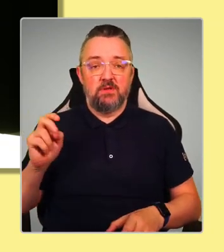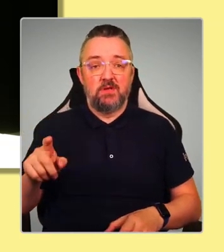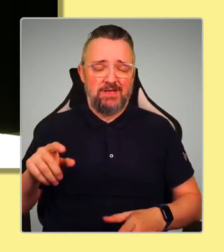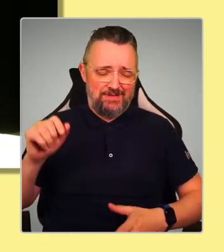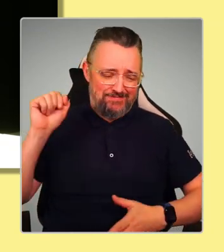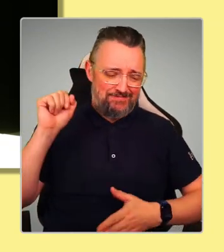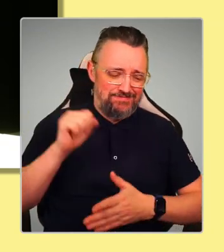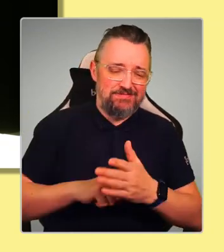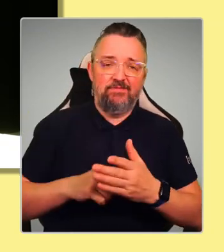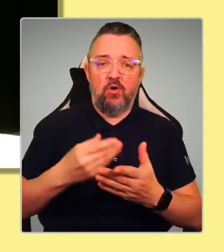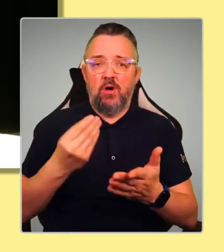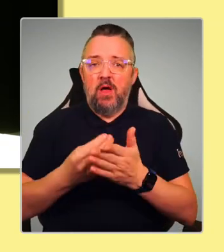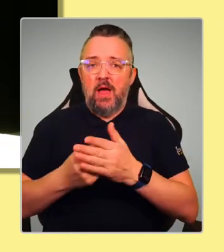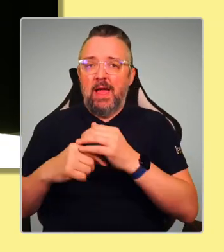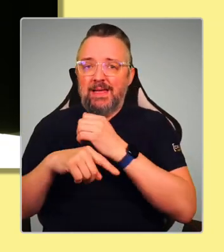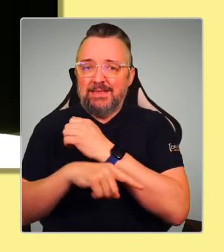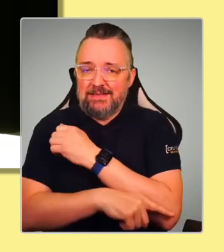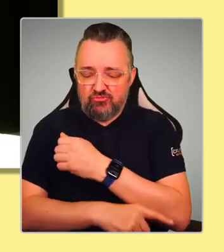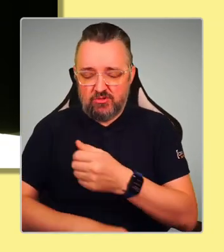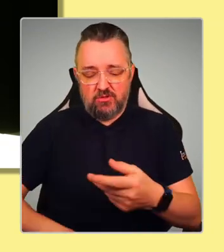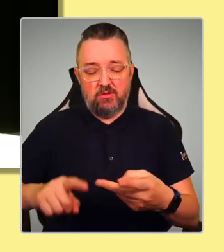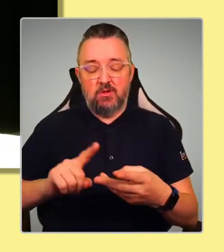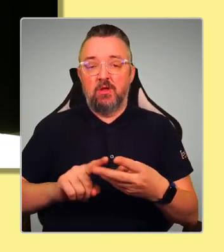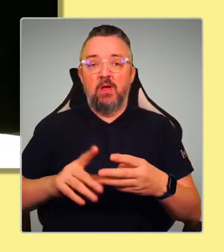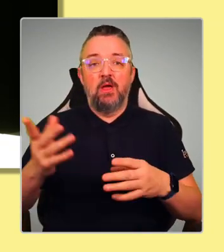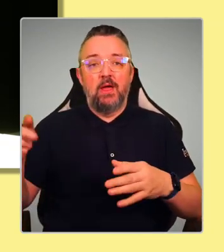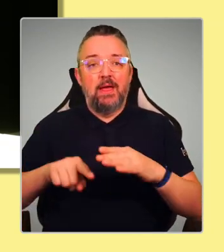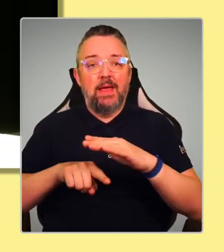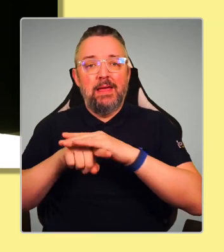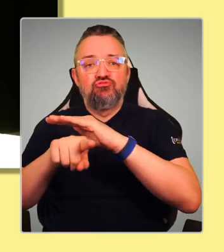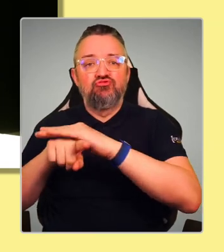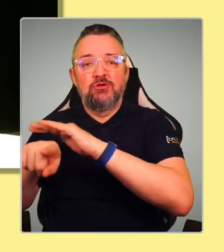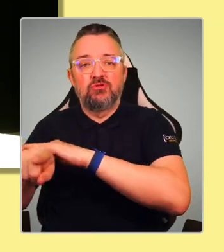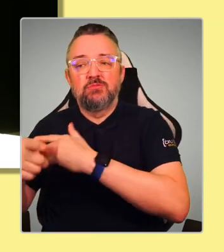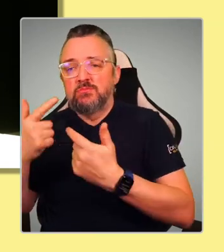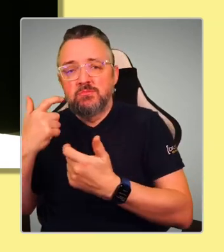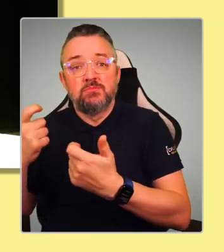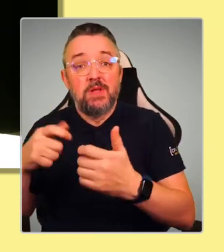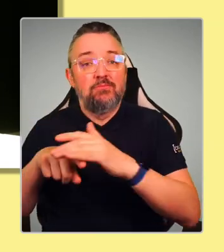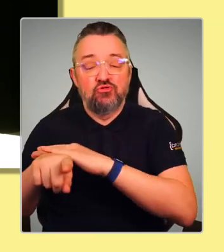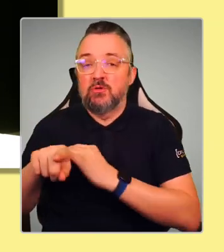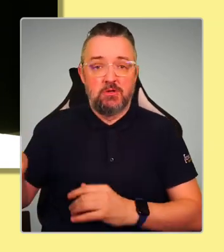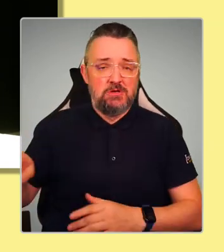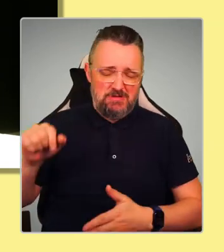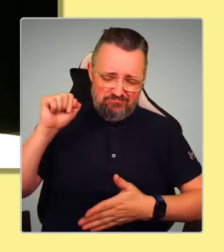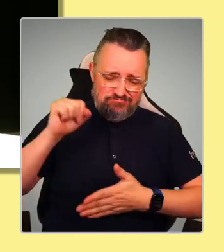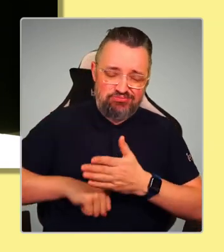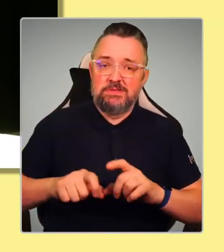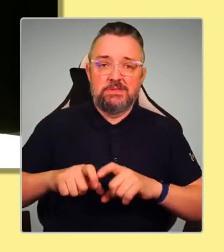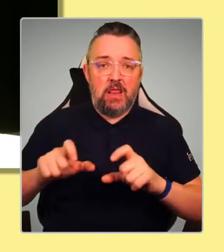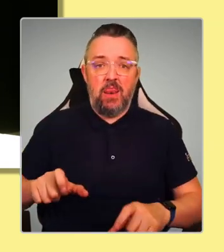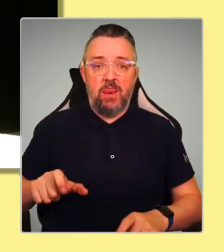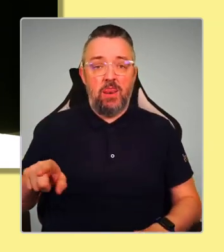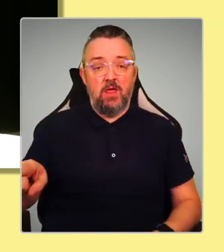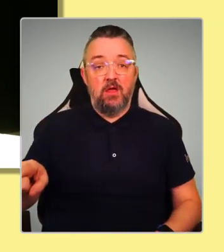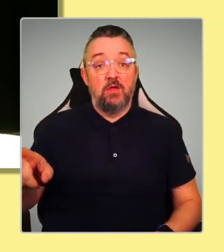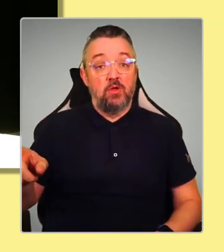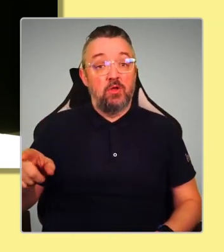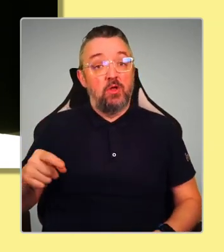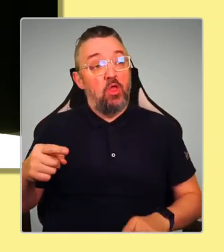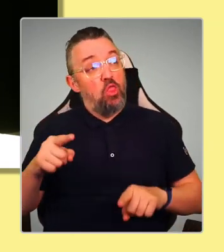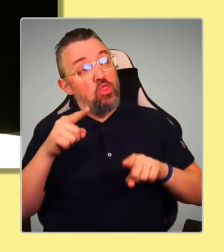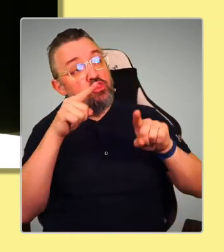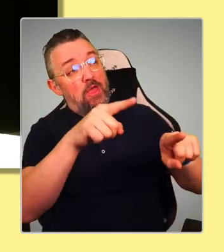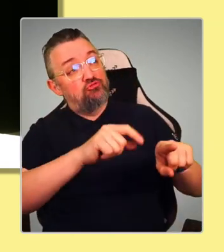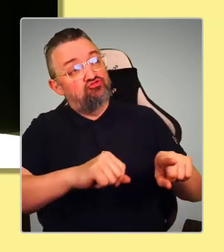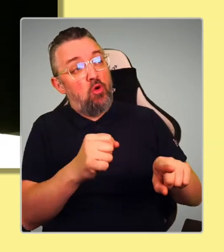harder when it comes to immigration, or certainly trying to be. And so the biggest threat we've got to Scotland, to our